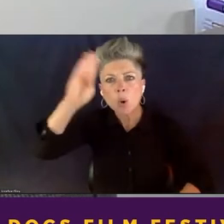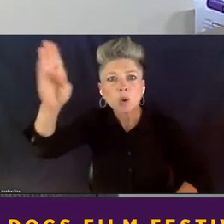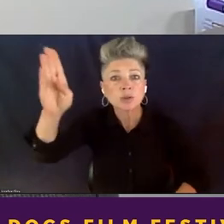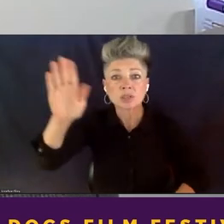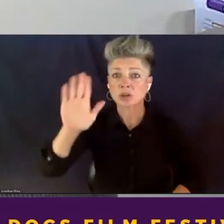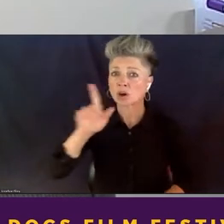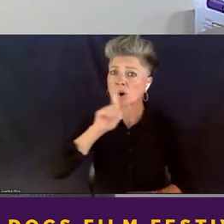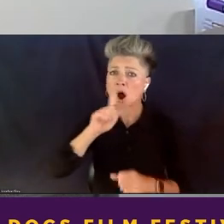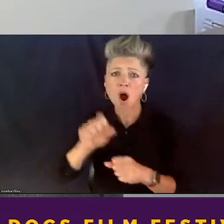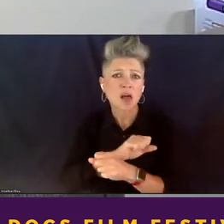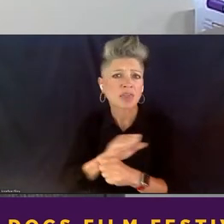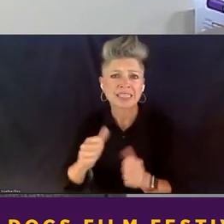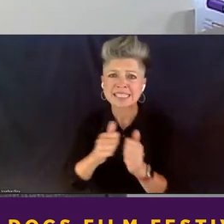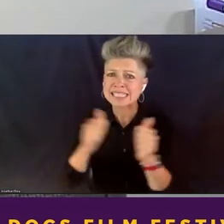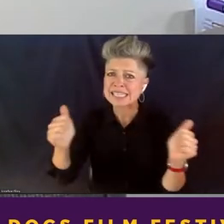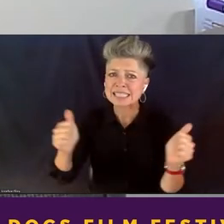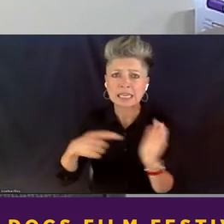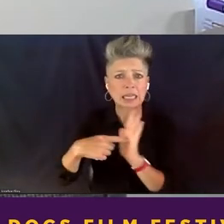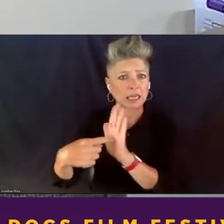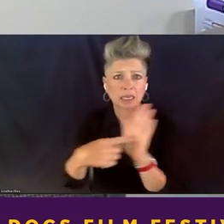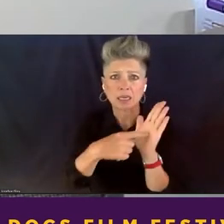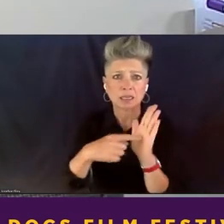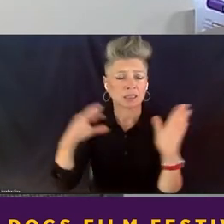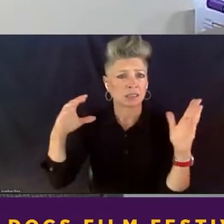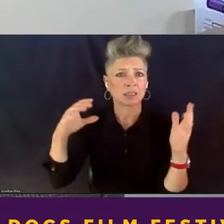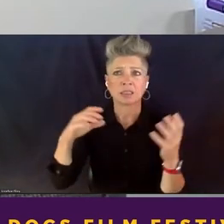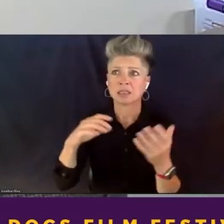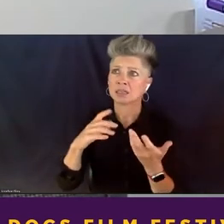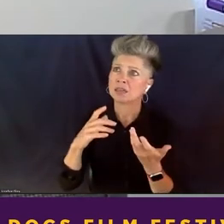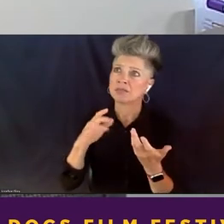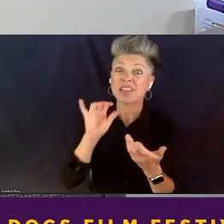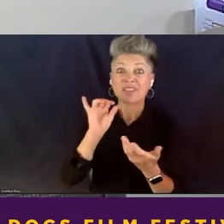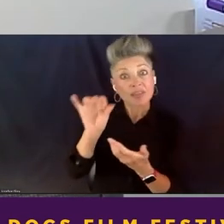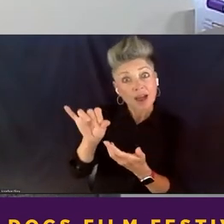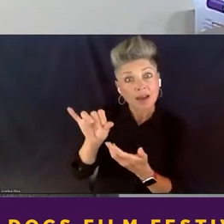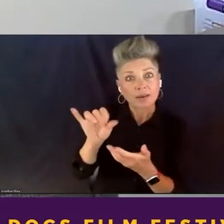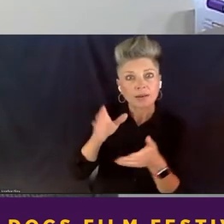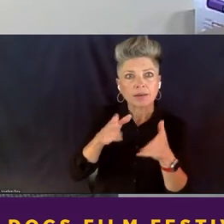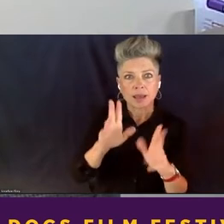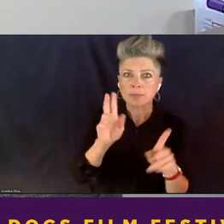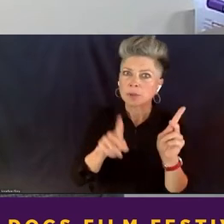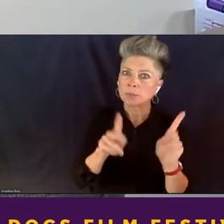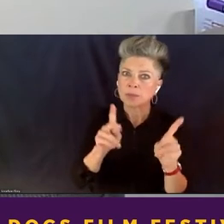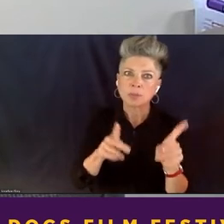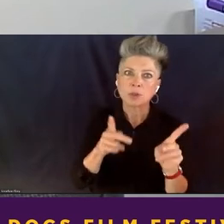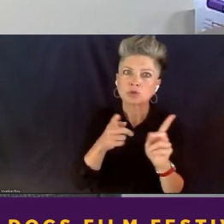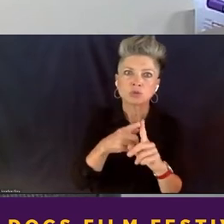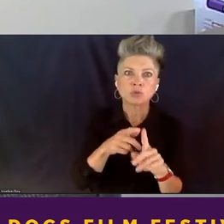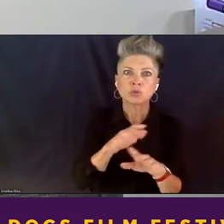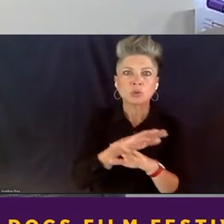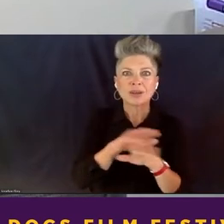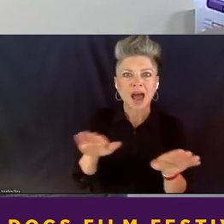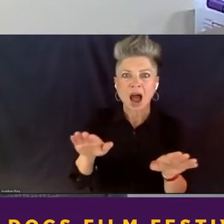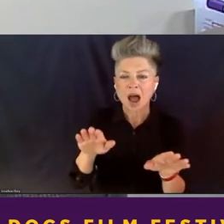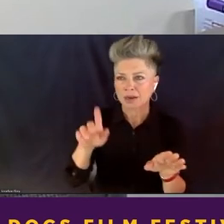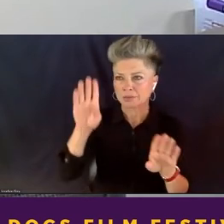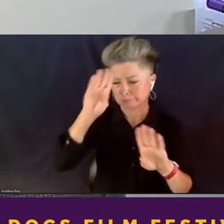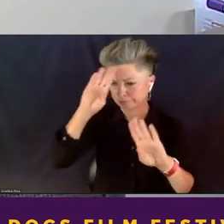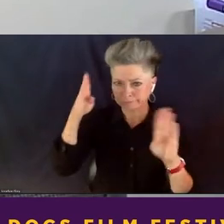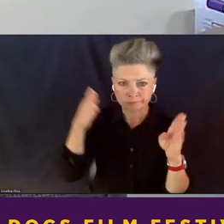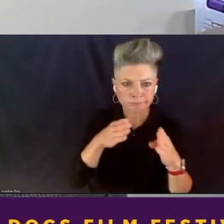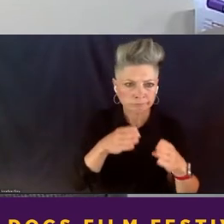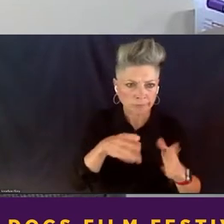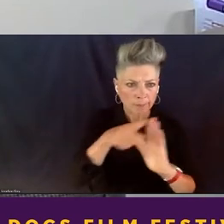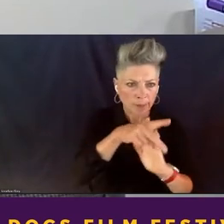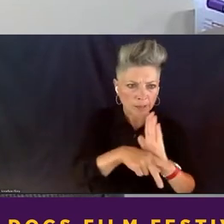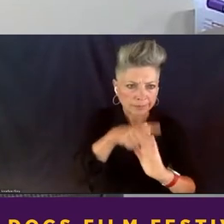that really enabled people to not lock in on policy issues or debates,